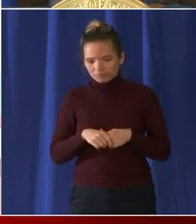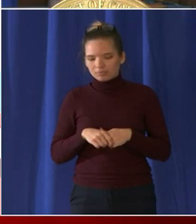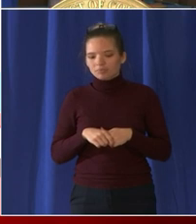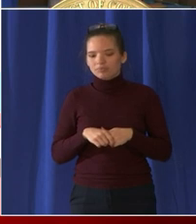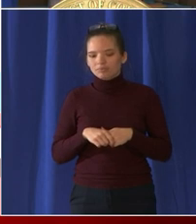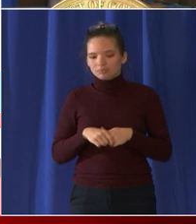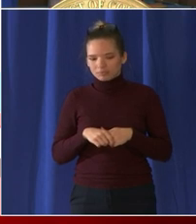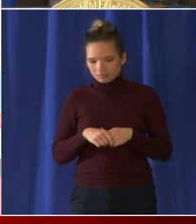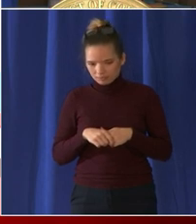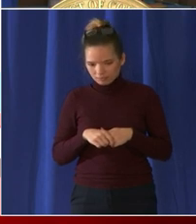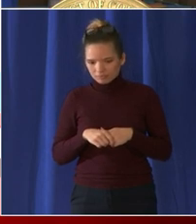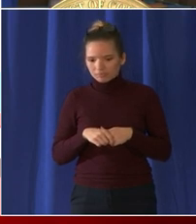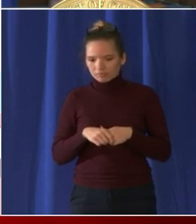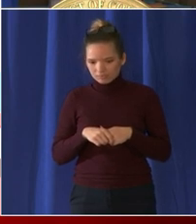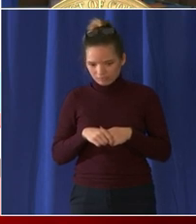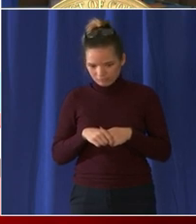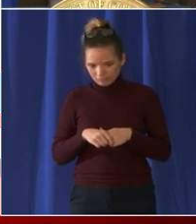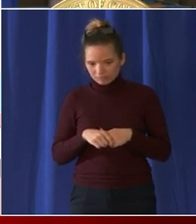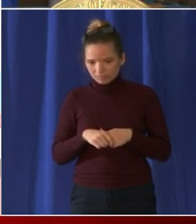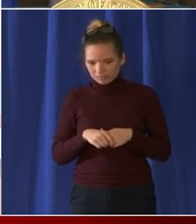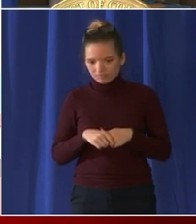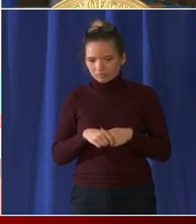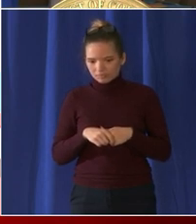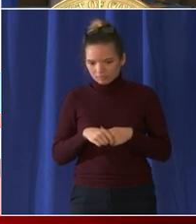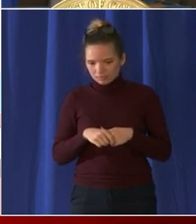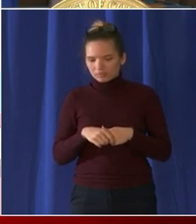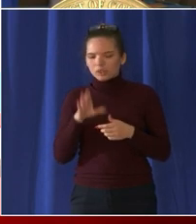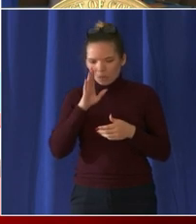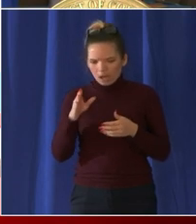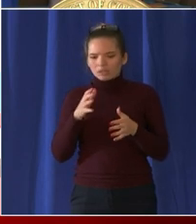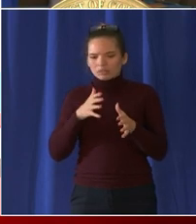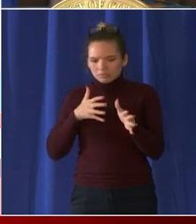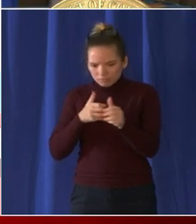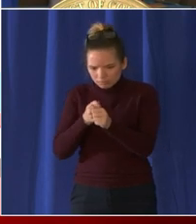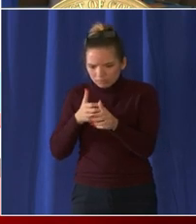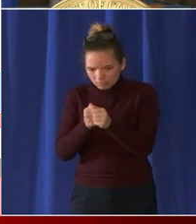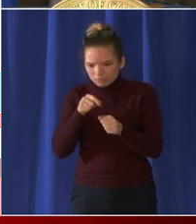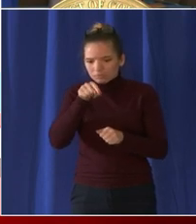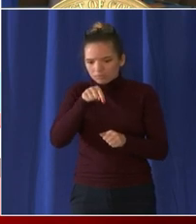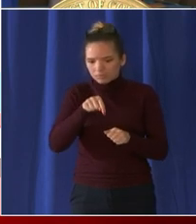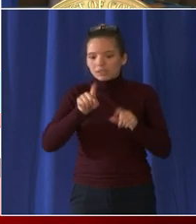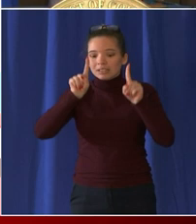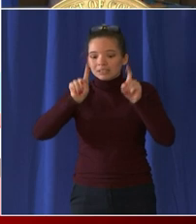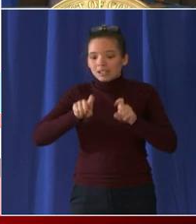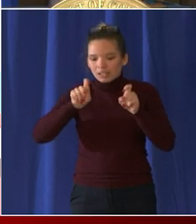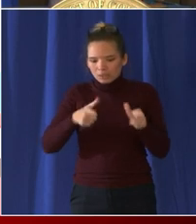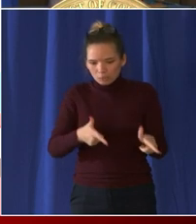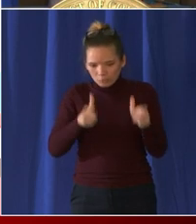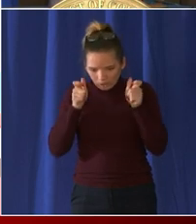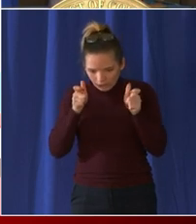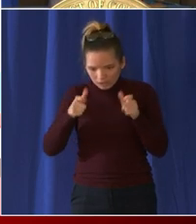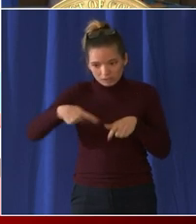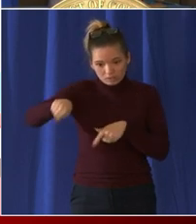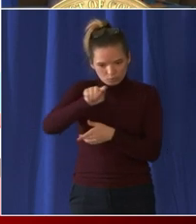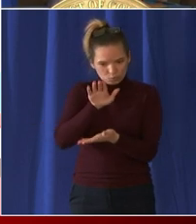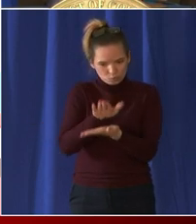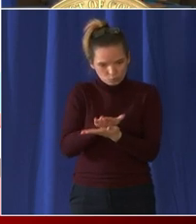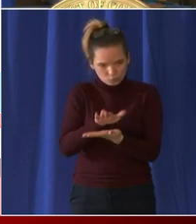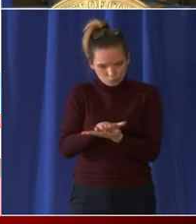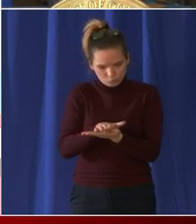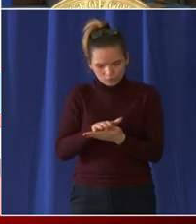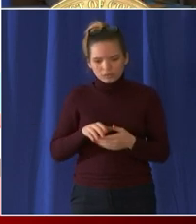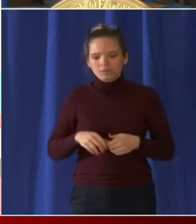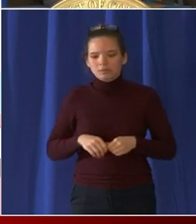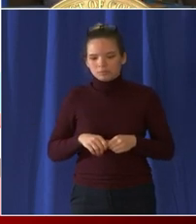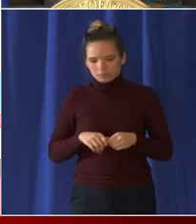child care facilities a rapid test we made the decision before winter break to use the first